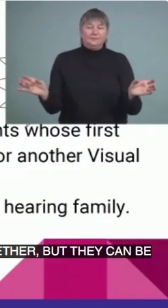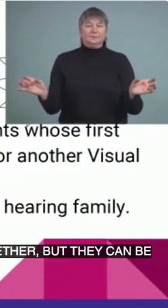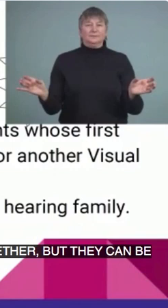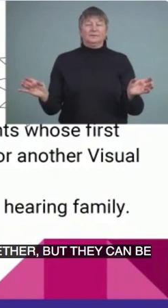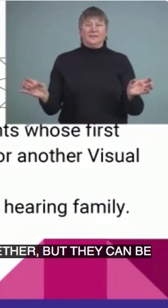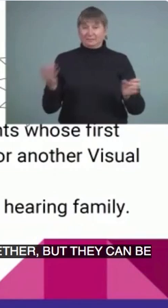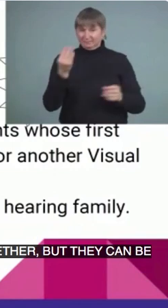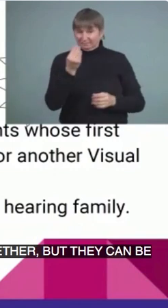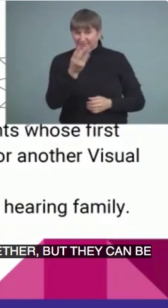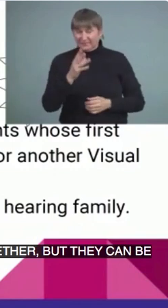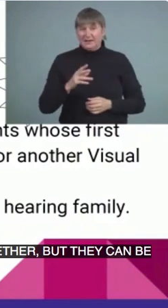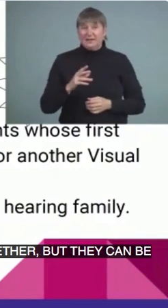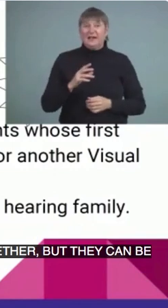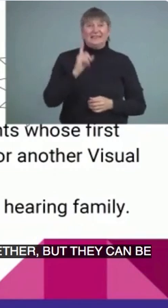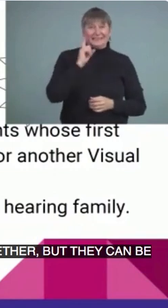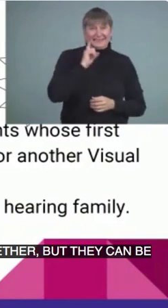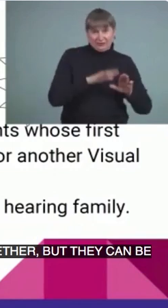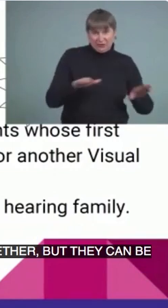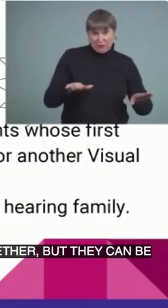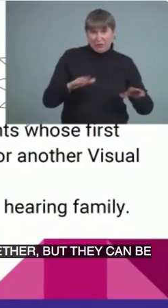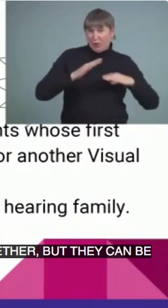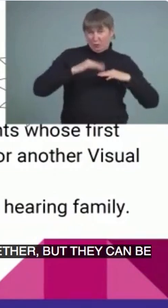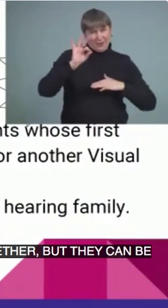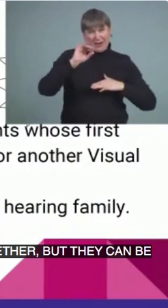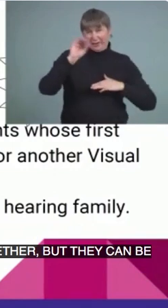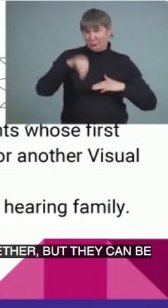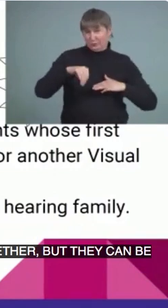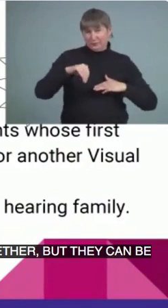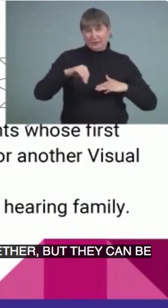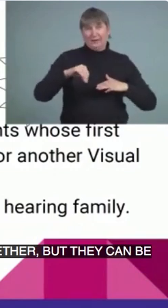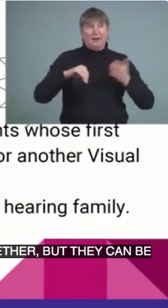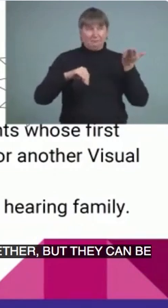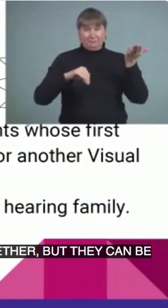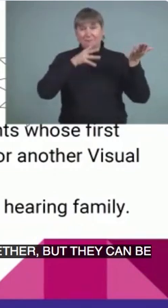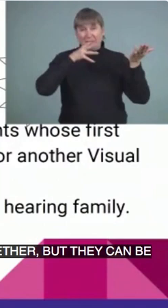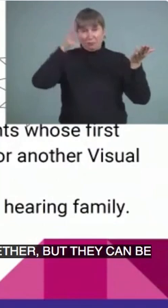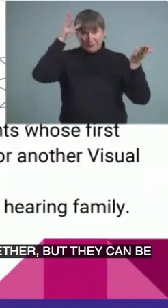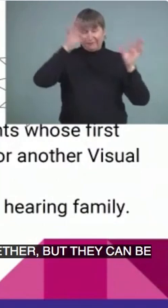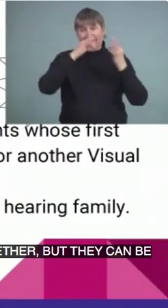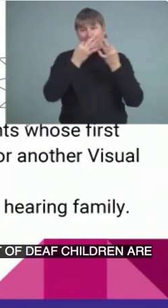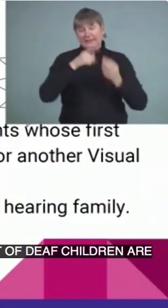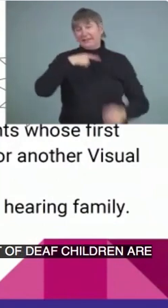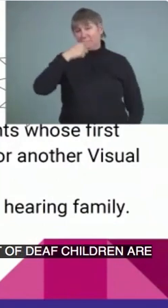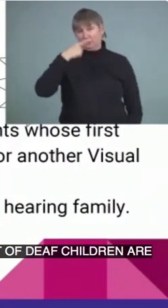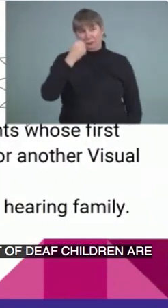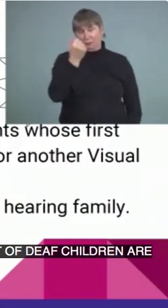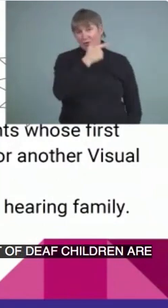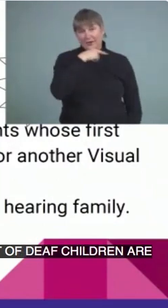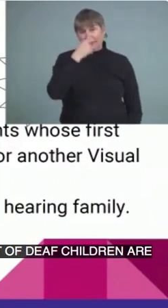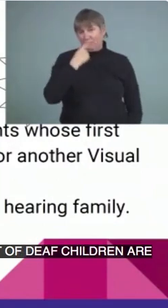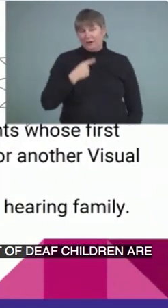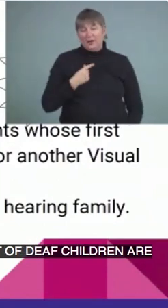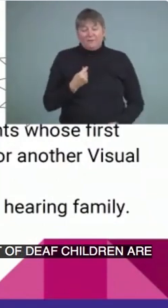90% of deaf children are born to hearing families. So when we look at deaf children,